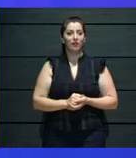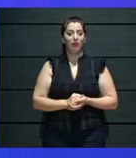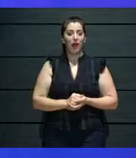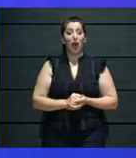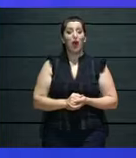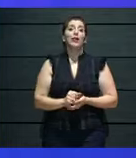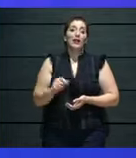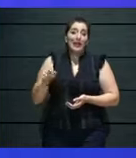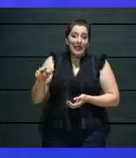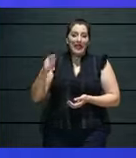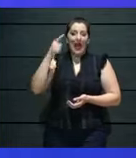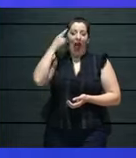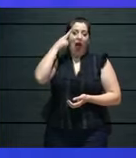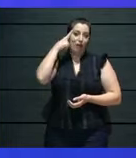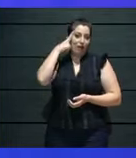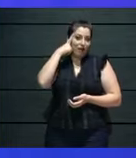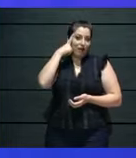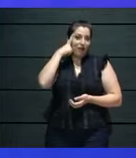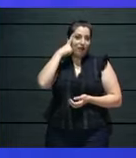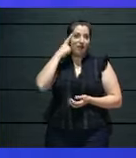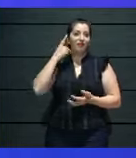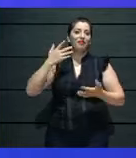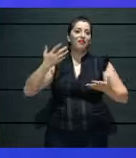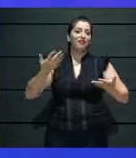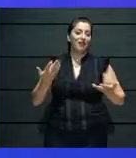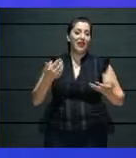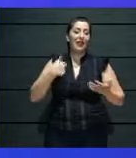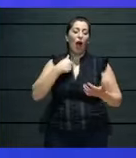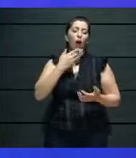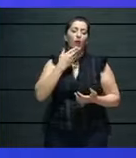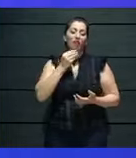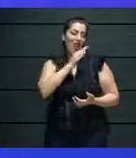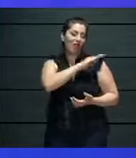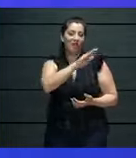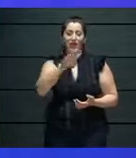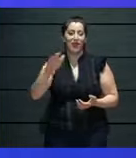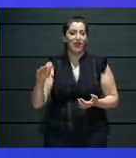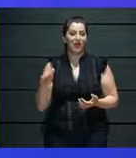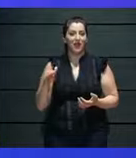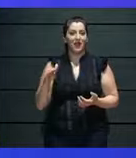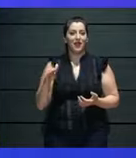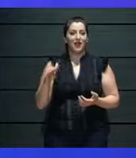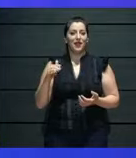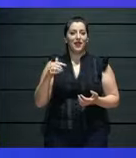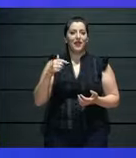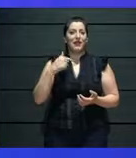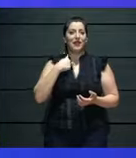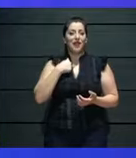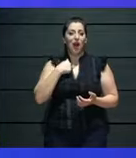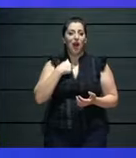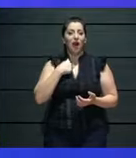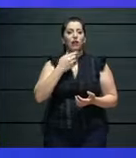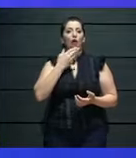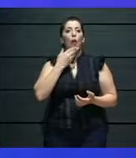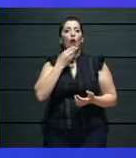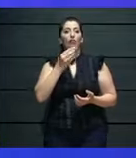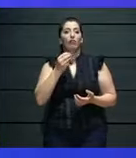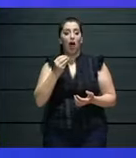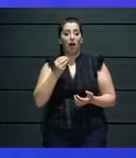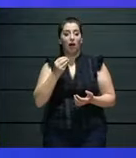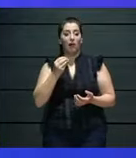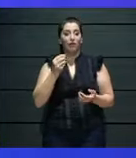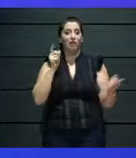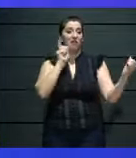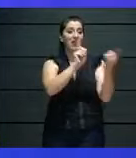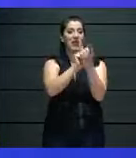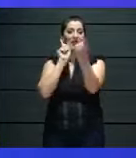and I can't resist not embracing people. The fact that I have spent three months talking to a bloody